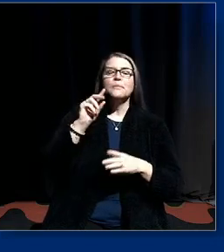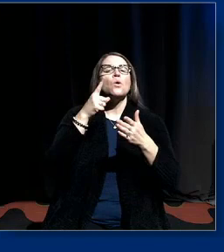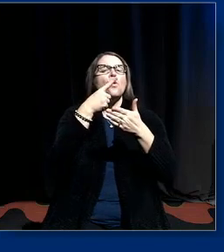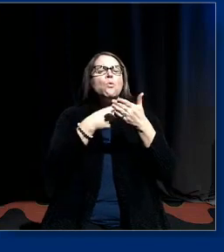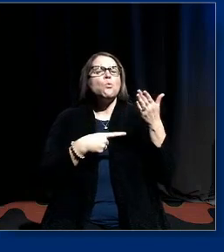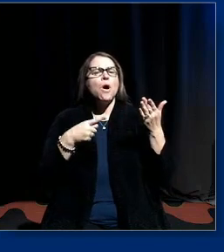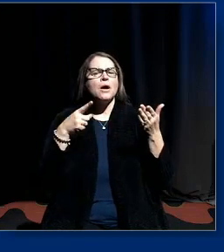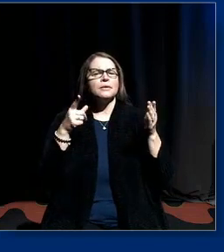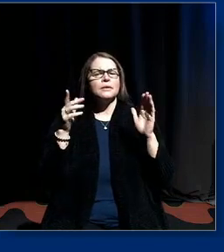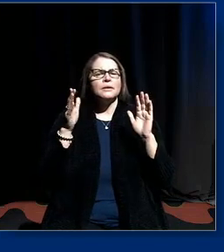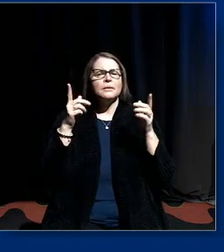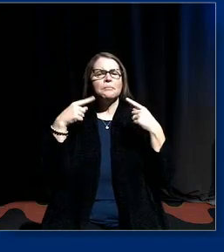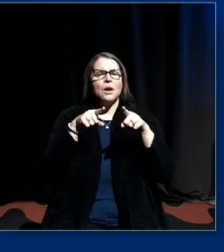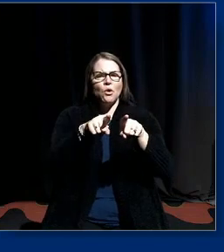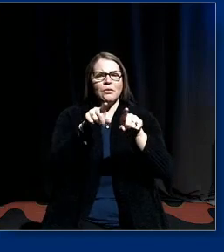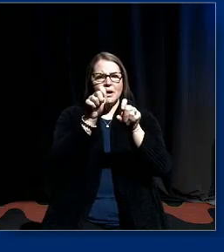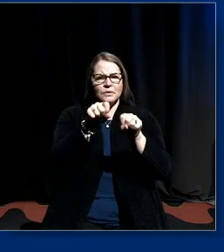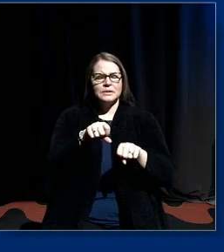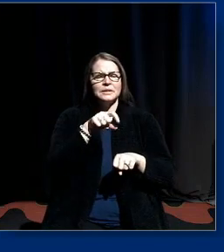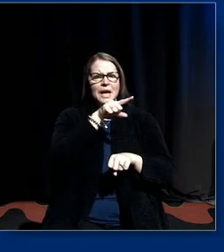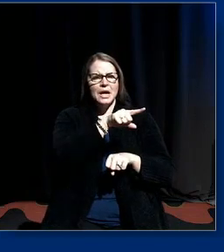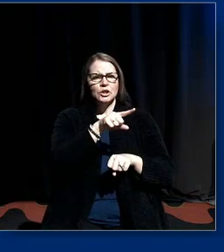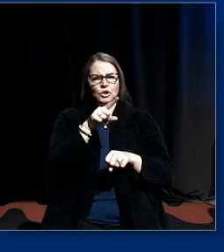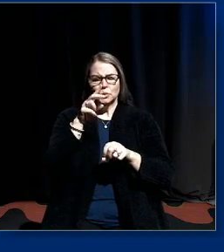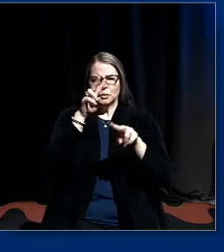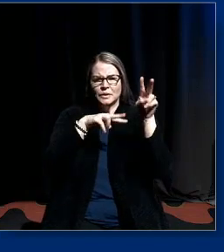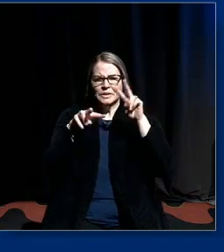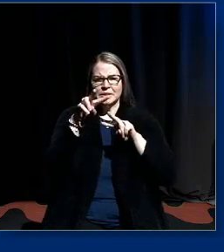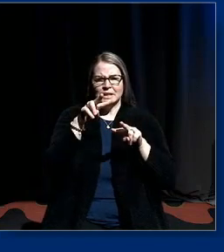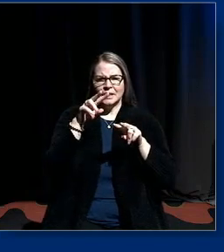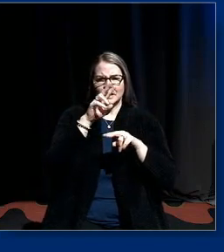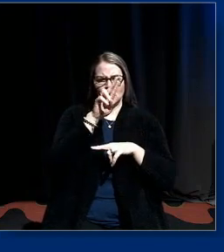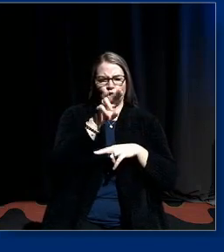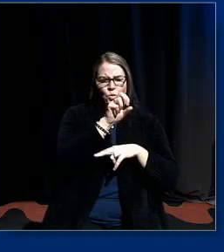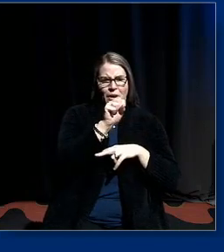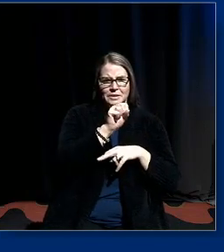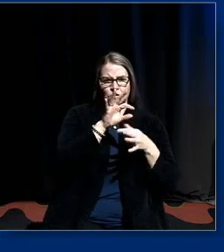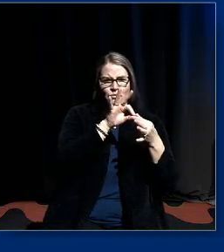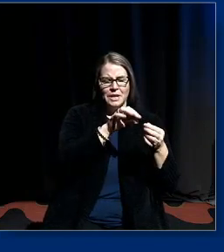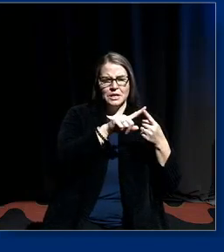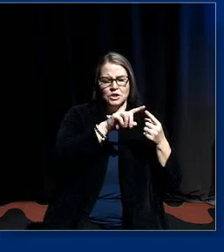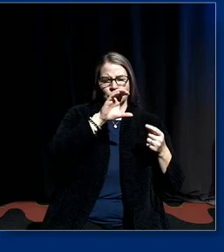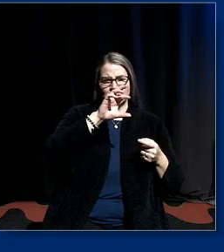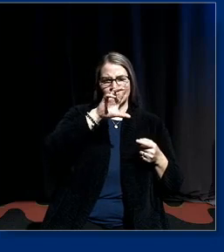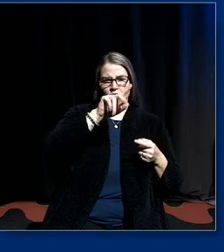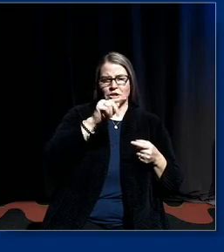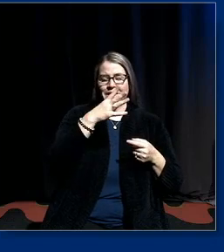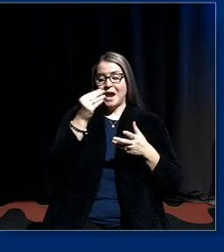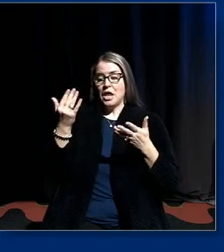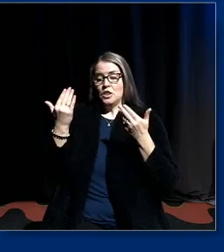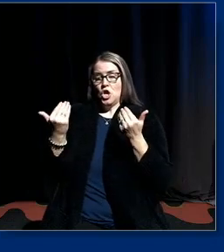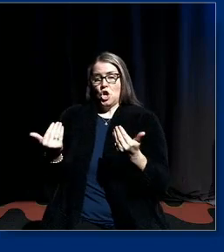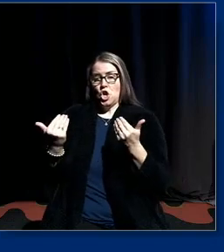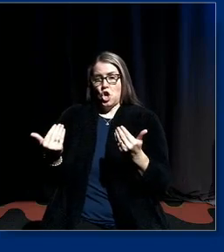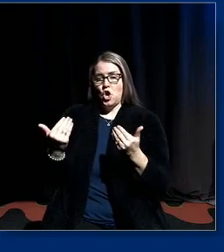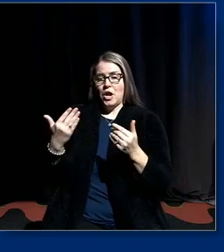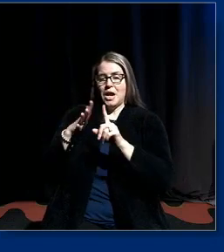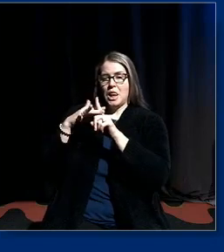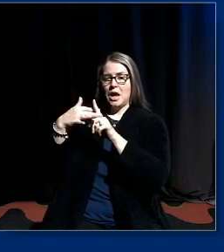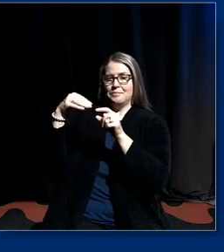between the backlash in the u.s related to crt and the current climate in the uk